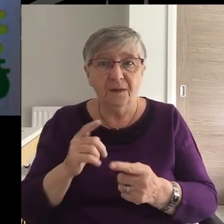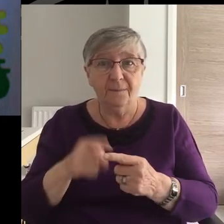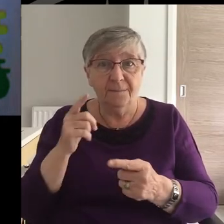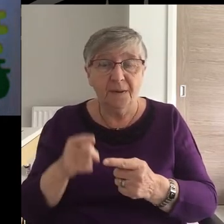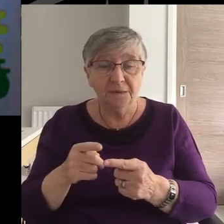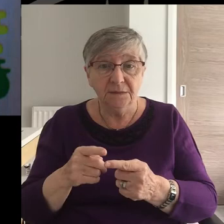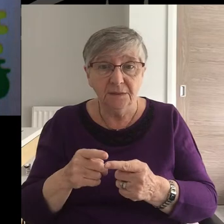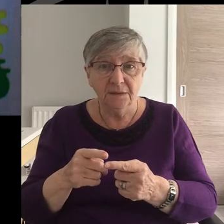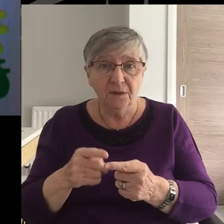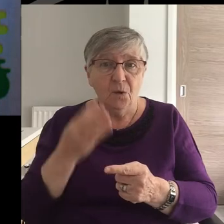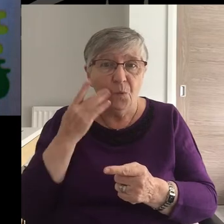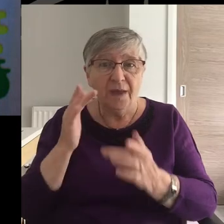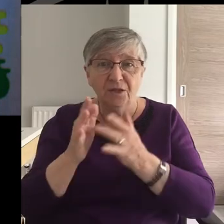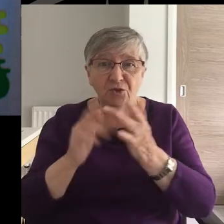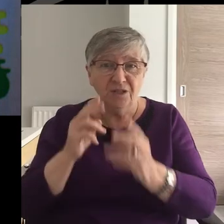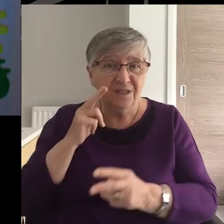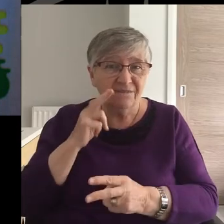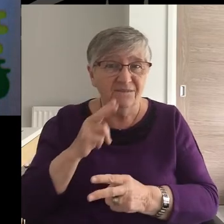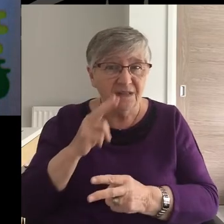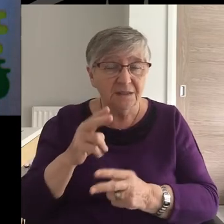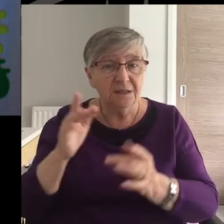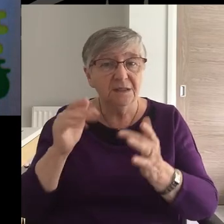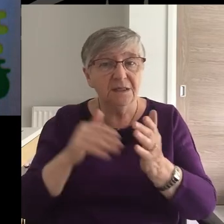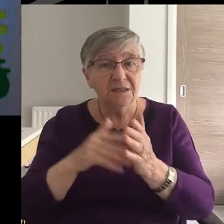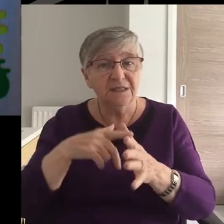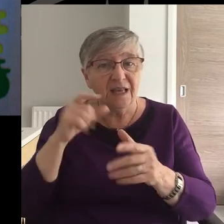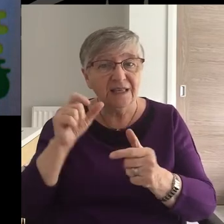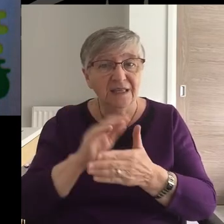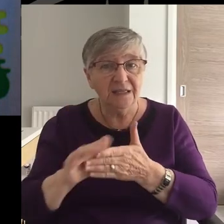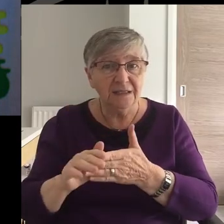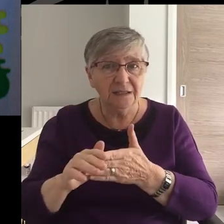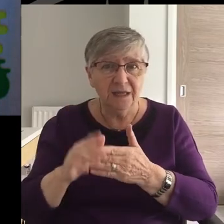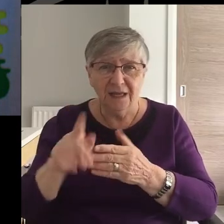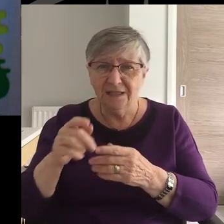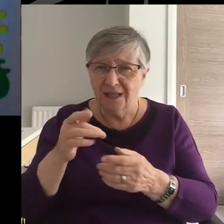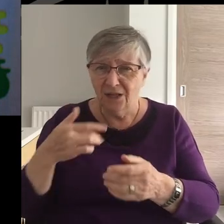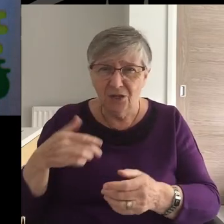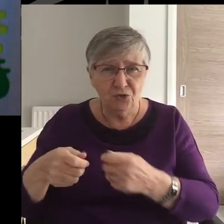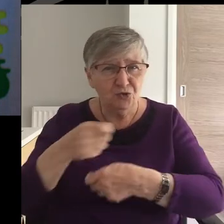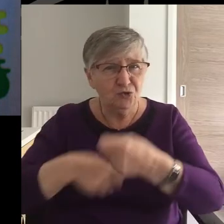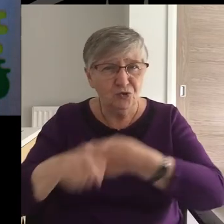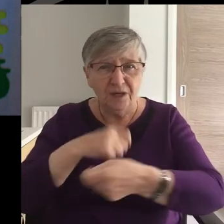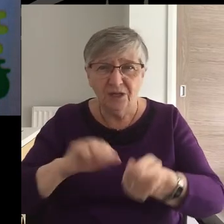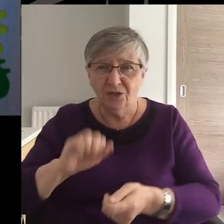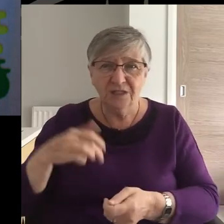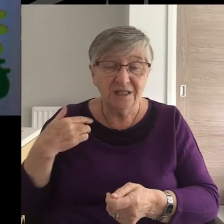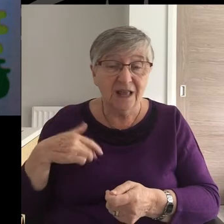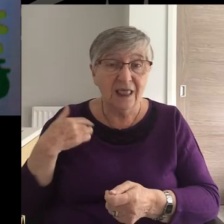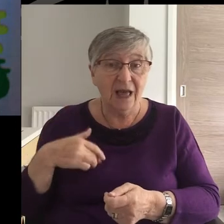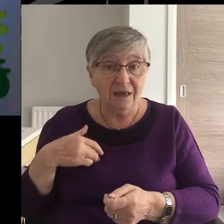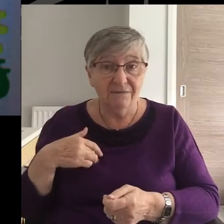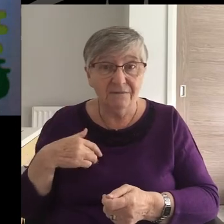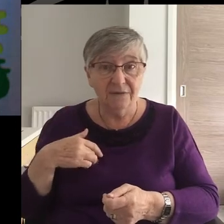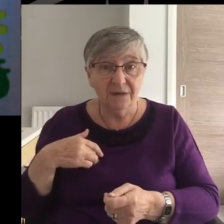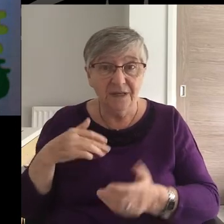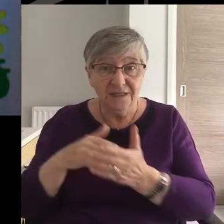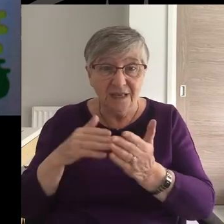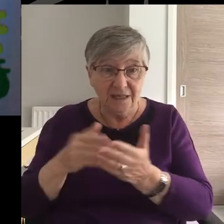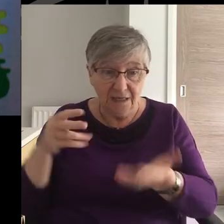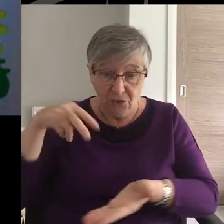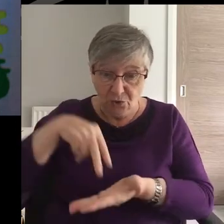it's a life-changing visit for Zacchaeus. Zacchaeus stood up and said to the Lord, Look, Lord,